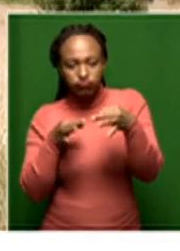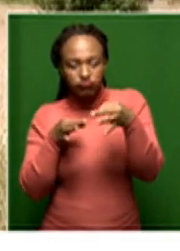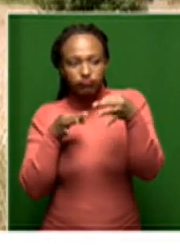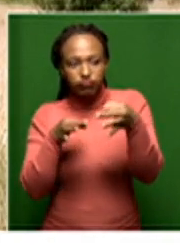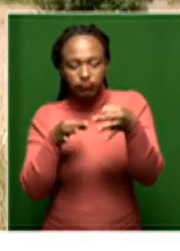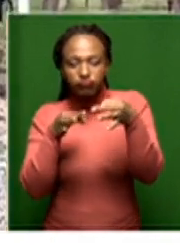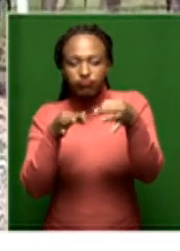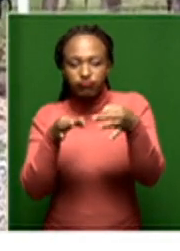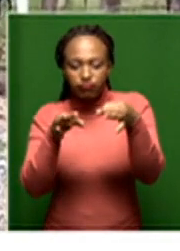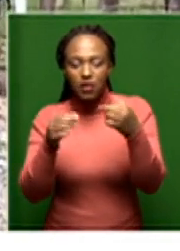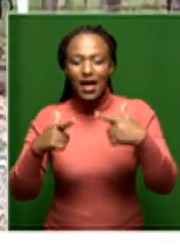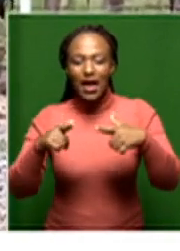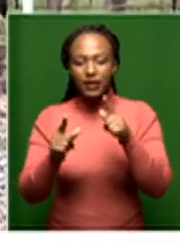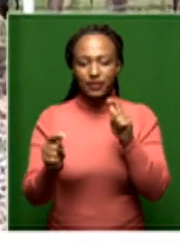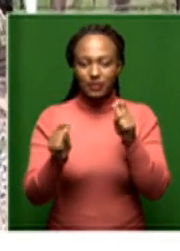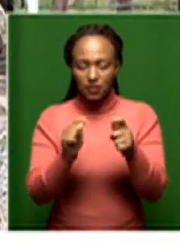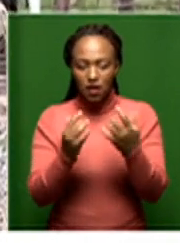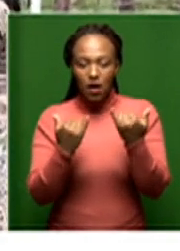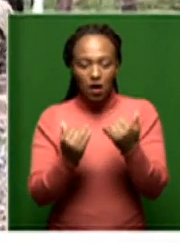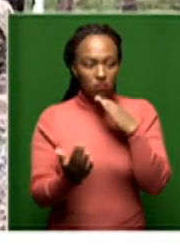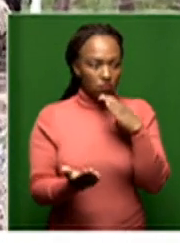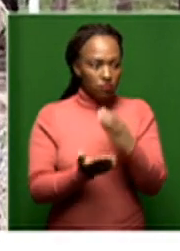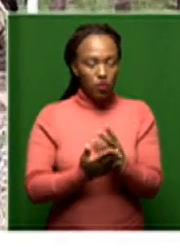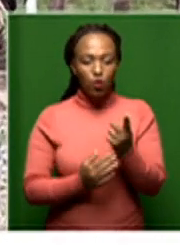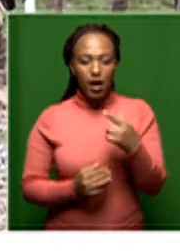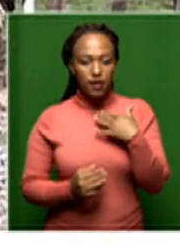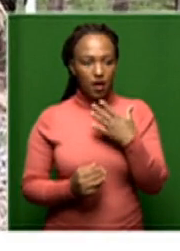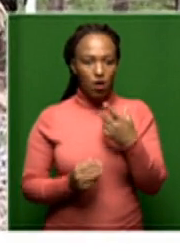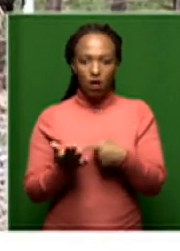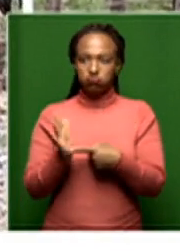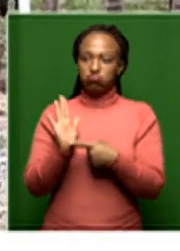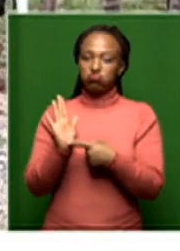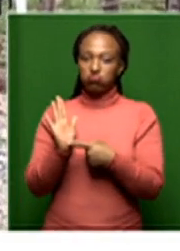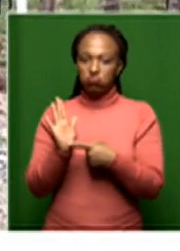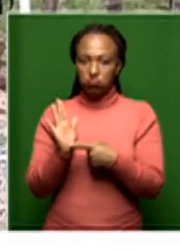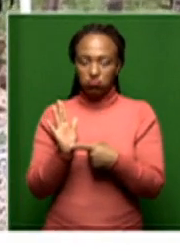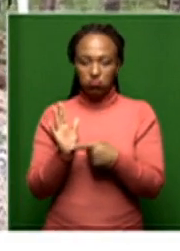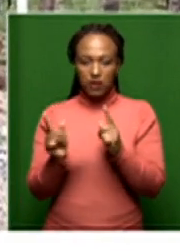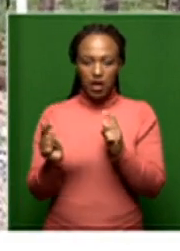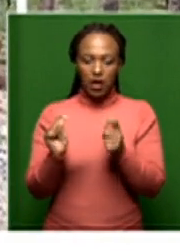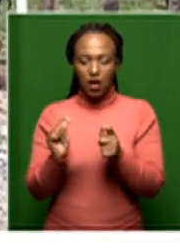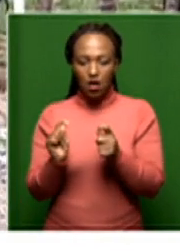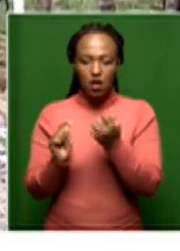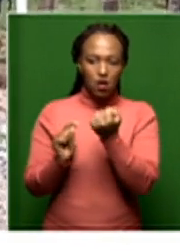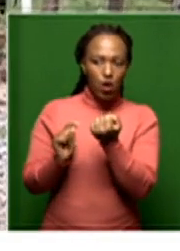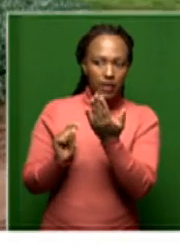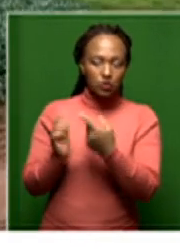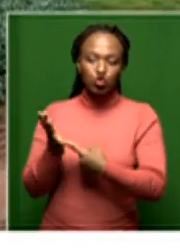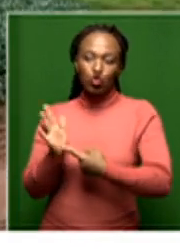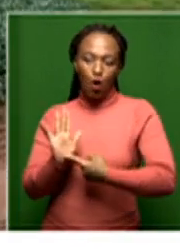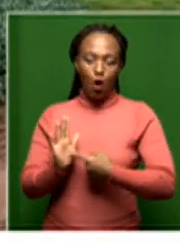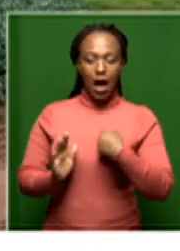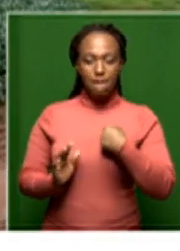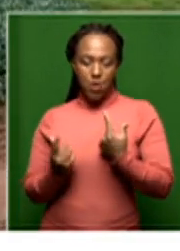question. What it now appears to be concerned with is appearance. It seems to want to appear to be doing something.